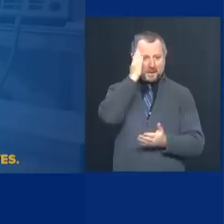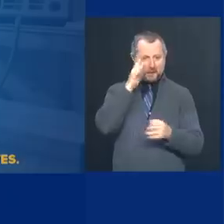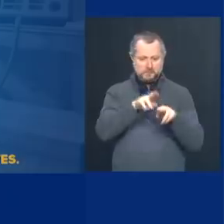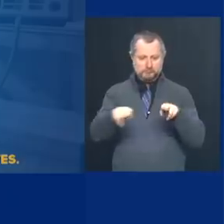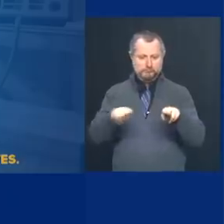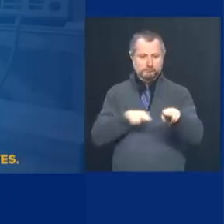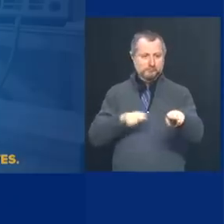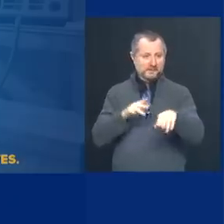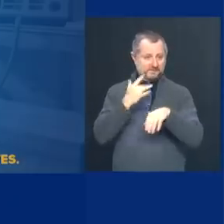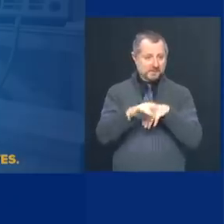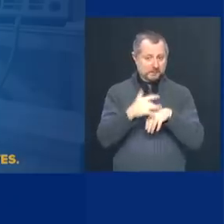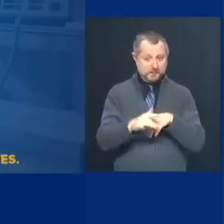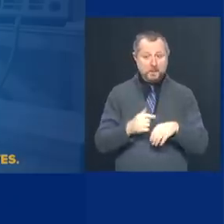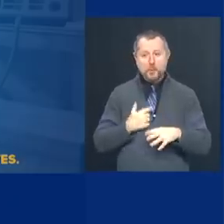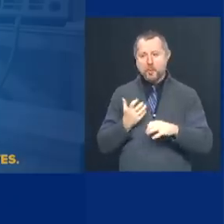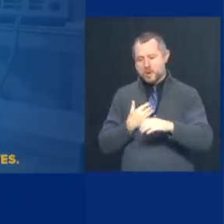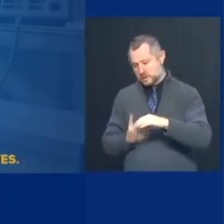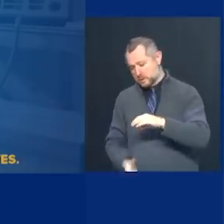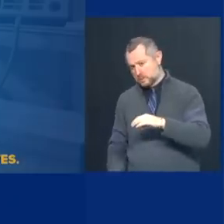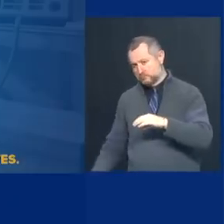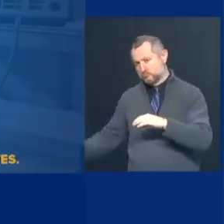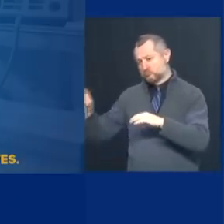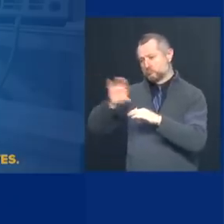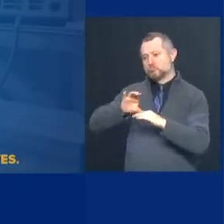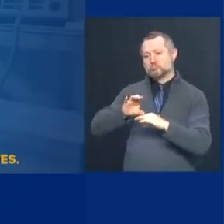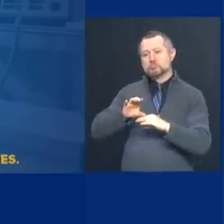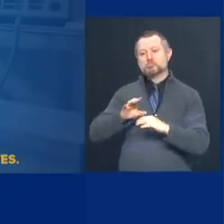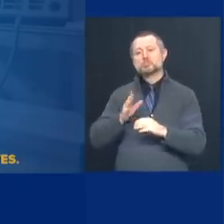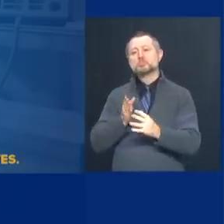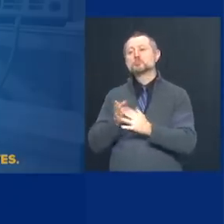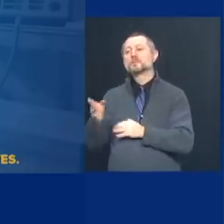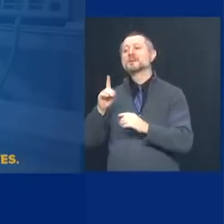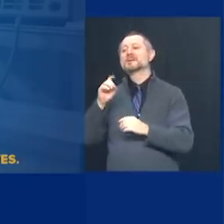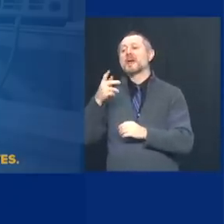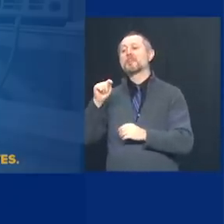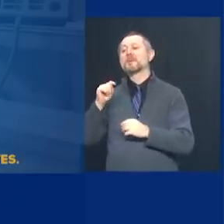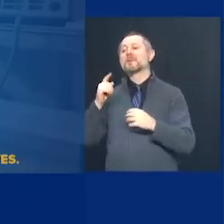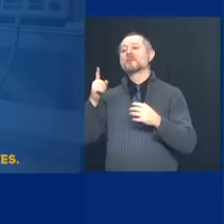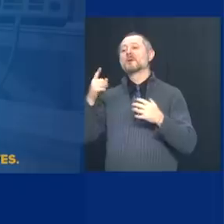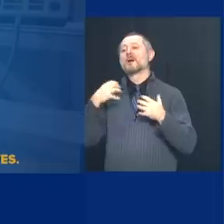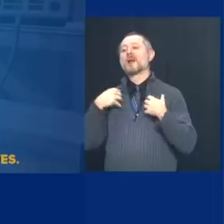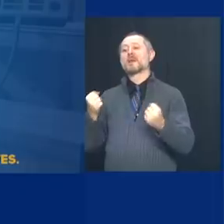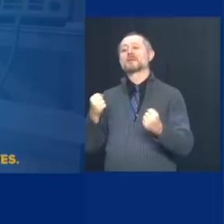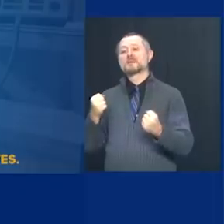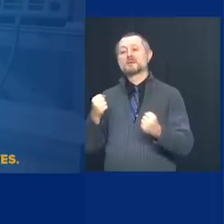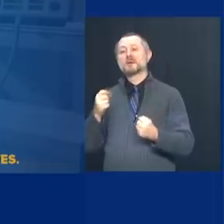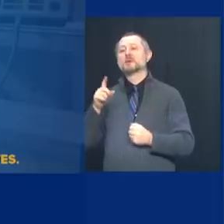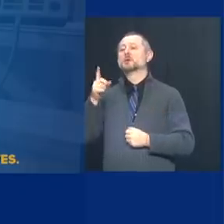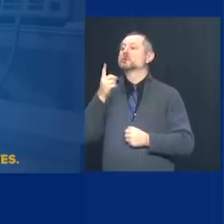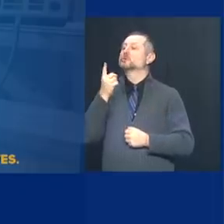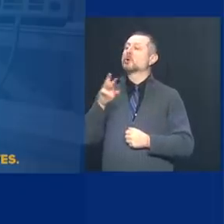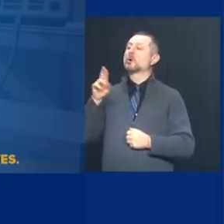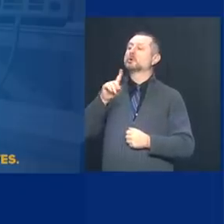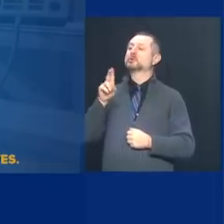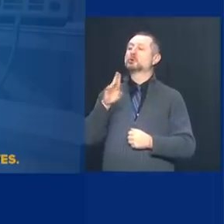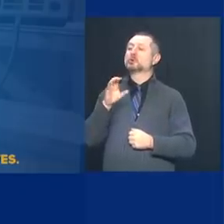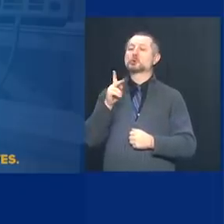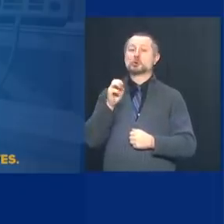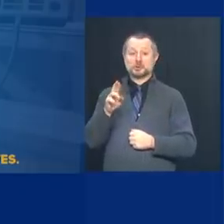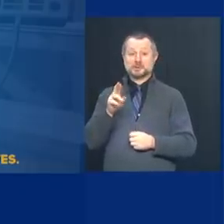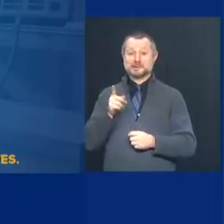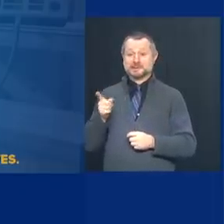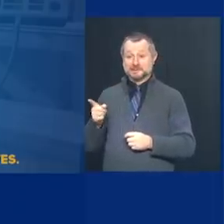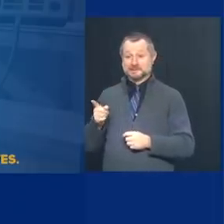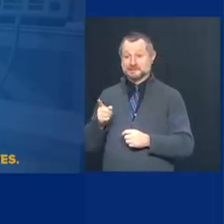mandate by the Department of Health, Dr. Howard Zucker to my left, Jim Malatris to